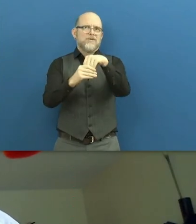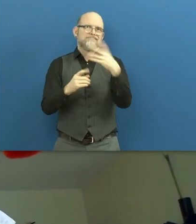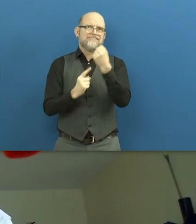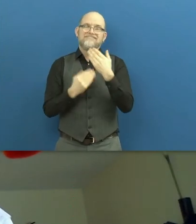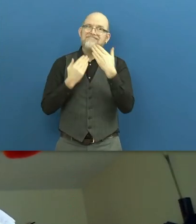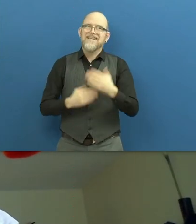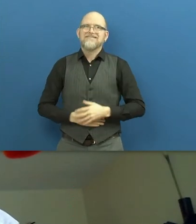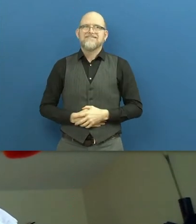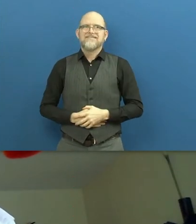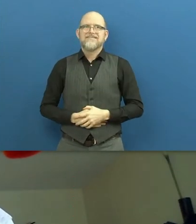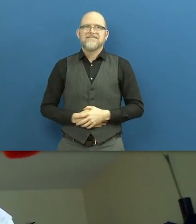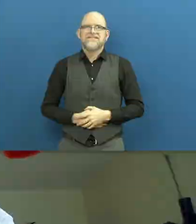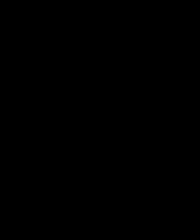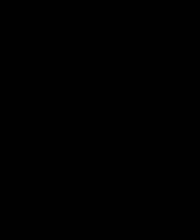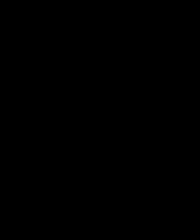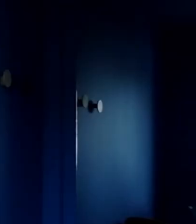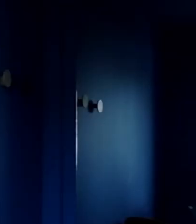included. Thank you very much.